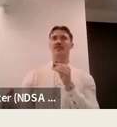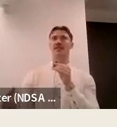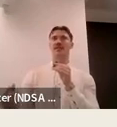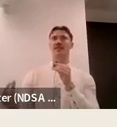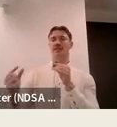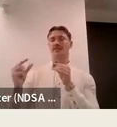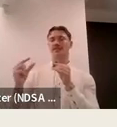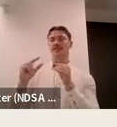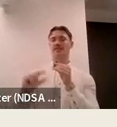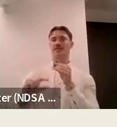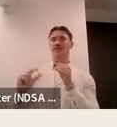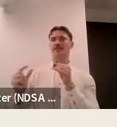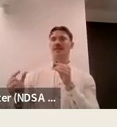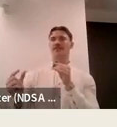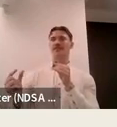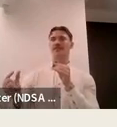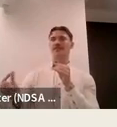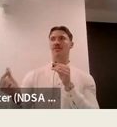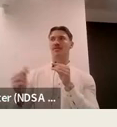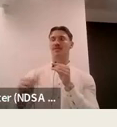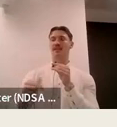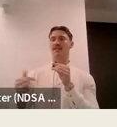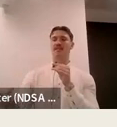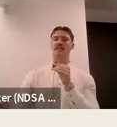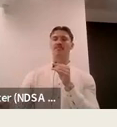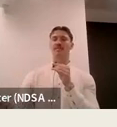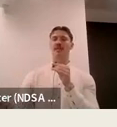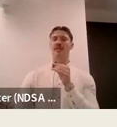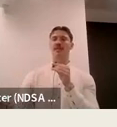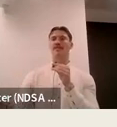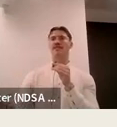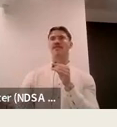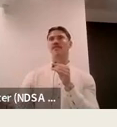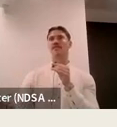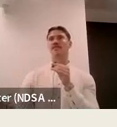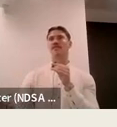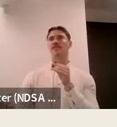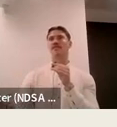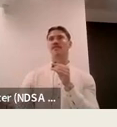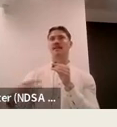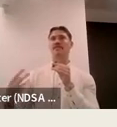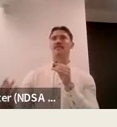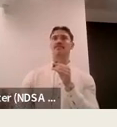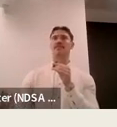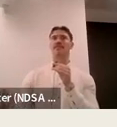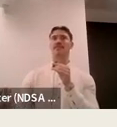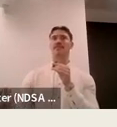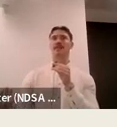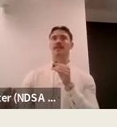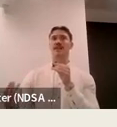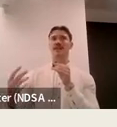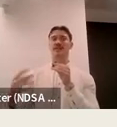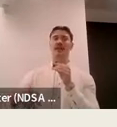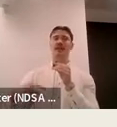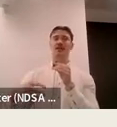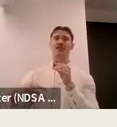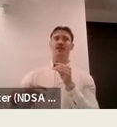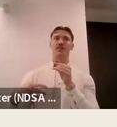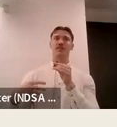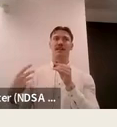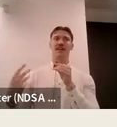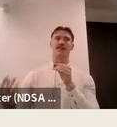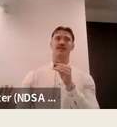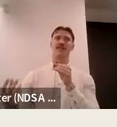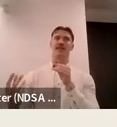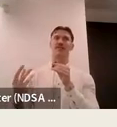that uh students are just the institutional framing of students against um against teachers i mean look at accessibility for one it's